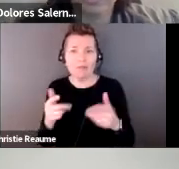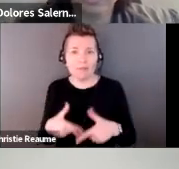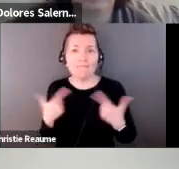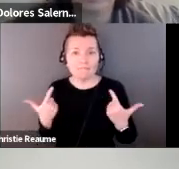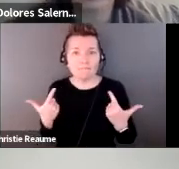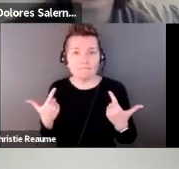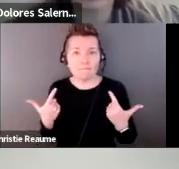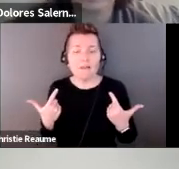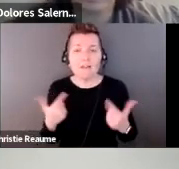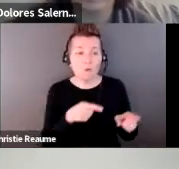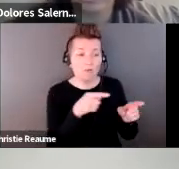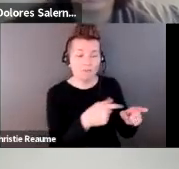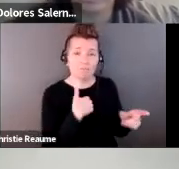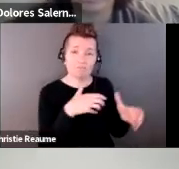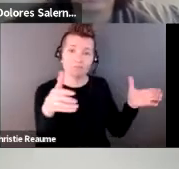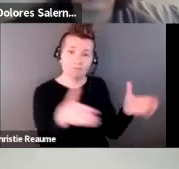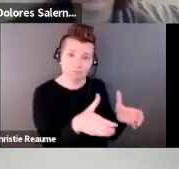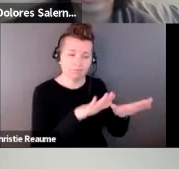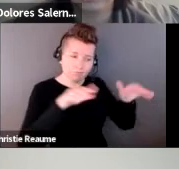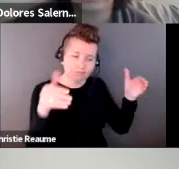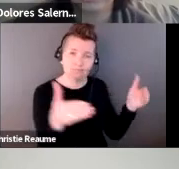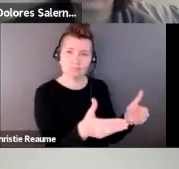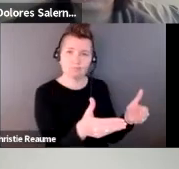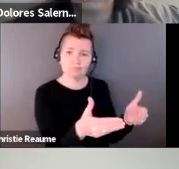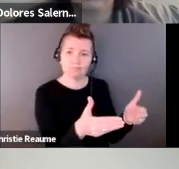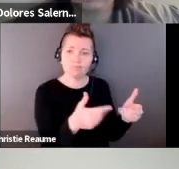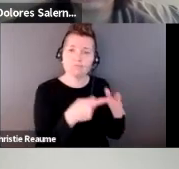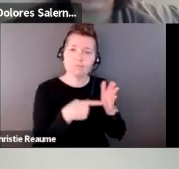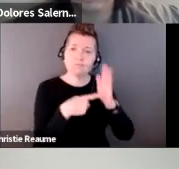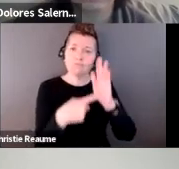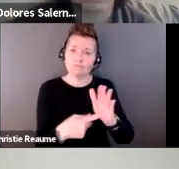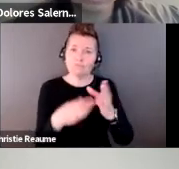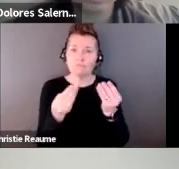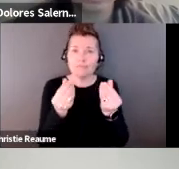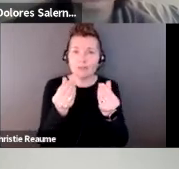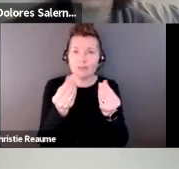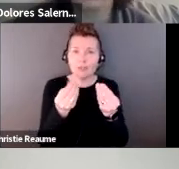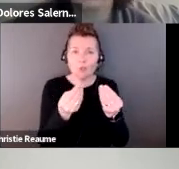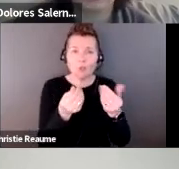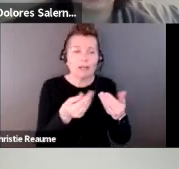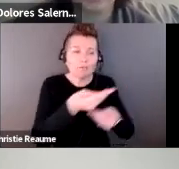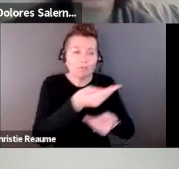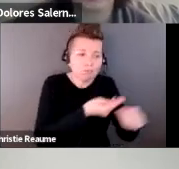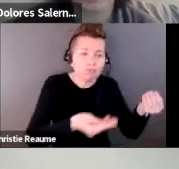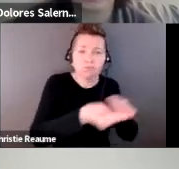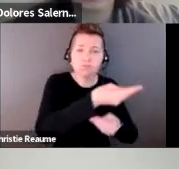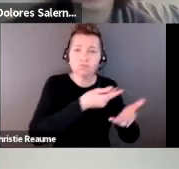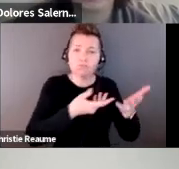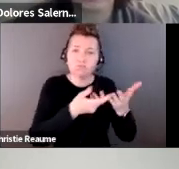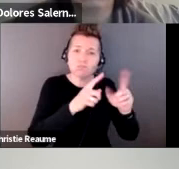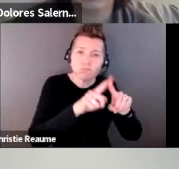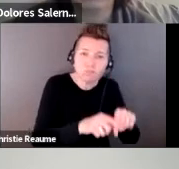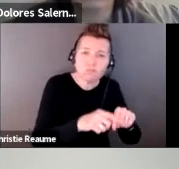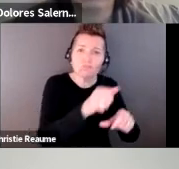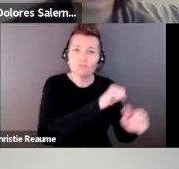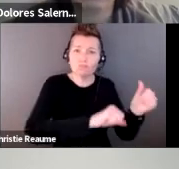focus on gathering in my practice and depicting the materiality of interdependence, because gathering and socializing